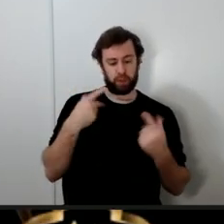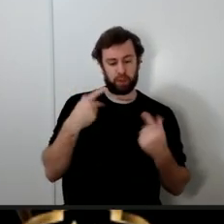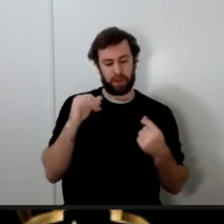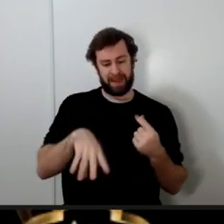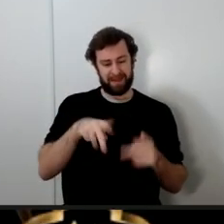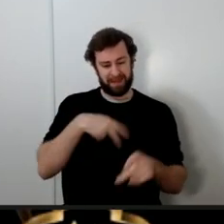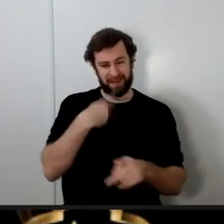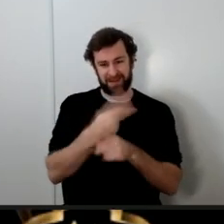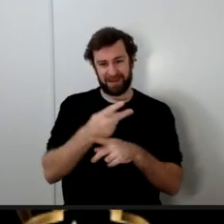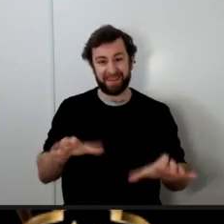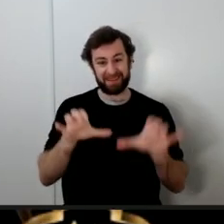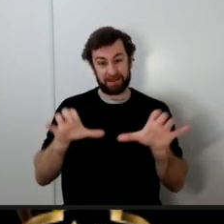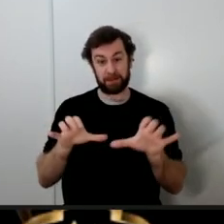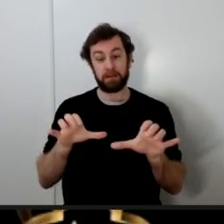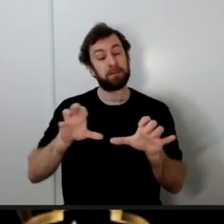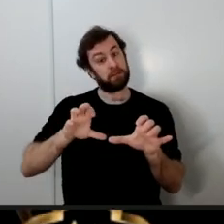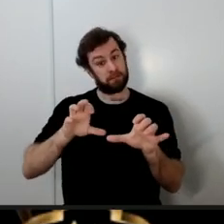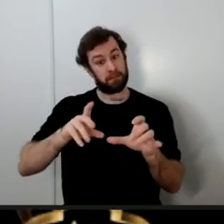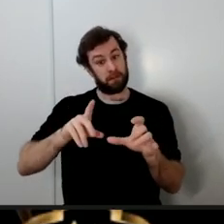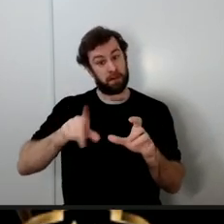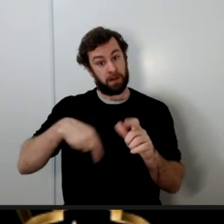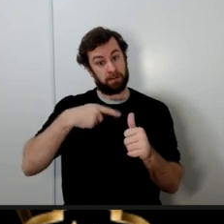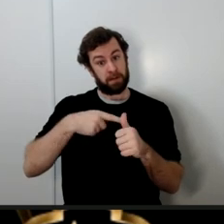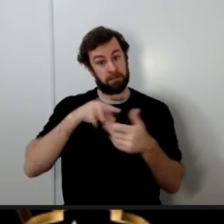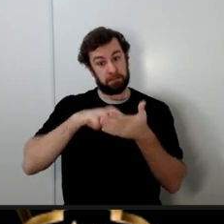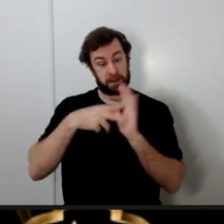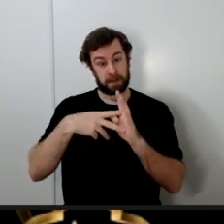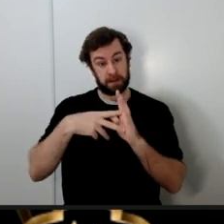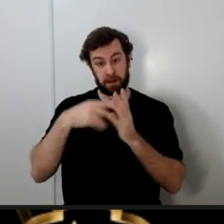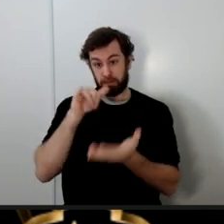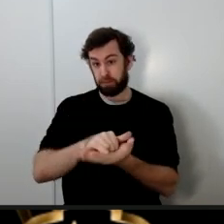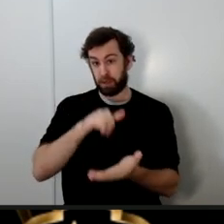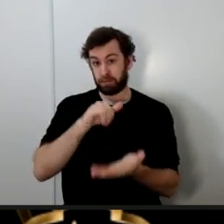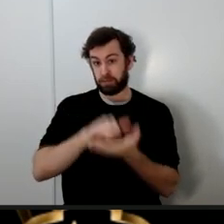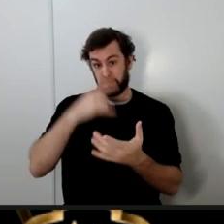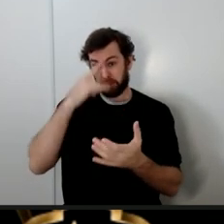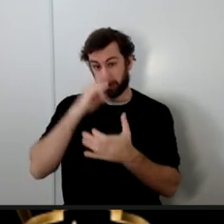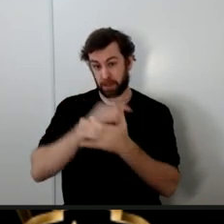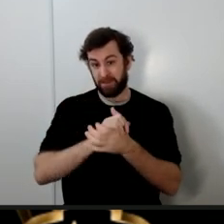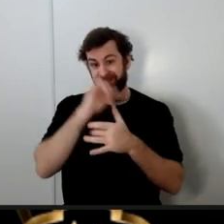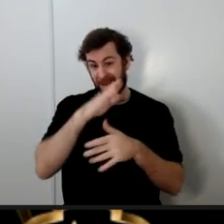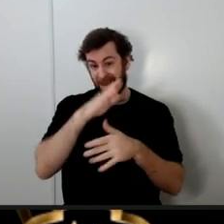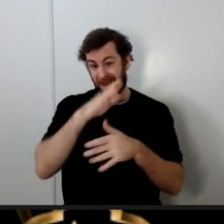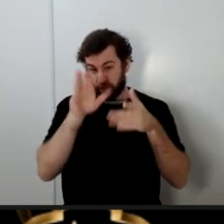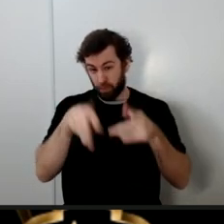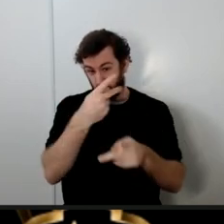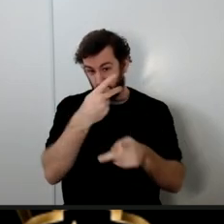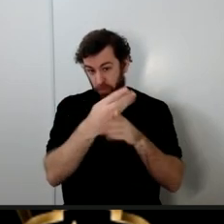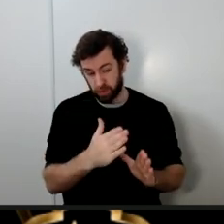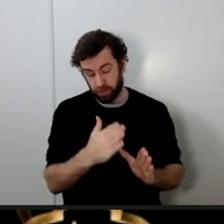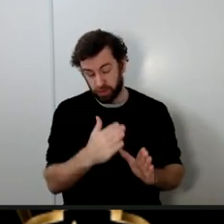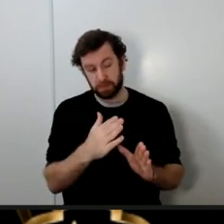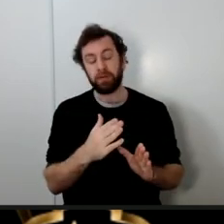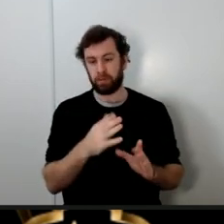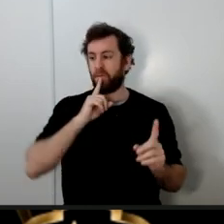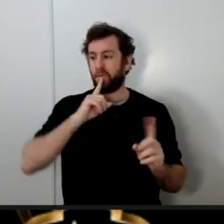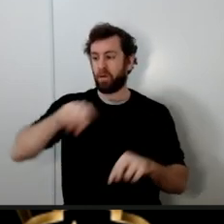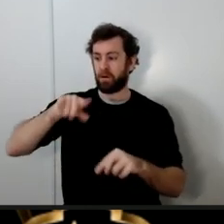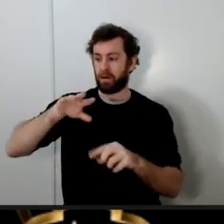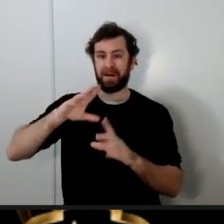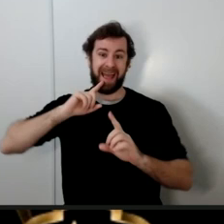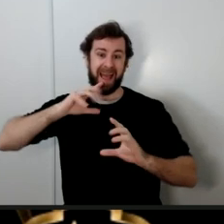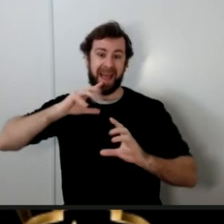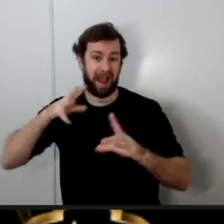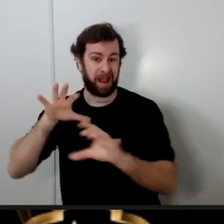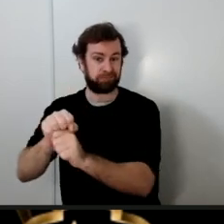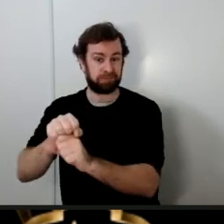would it then be impossible for you to believe that this person ordered an attack because he had a